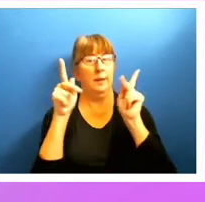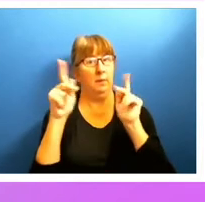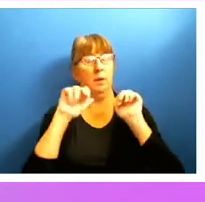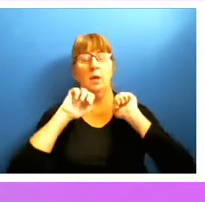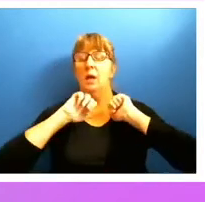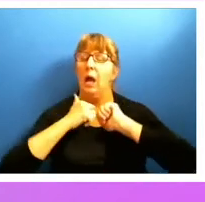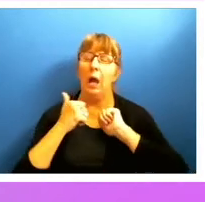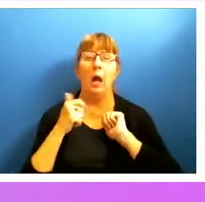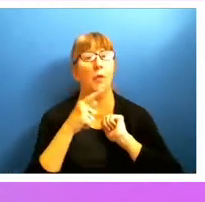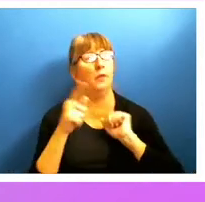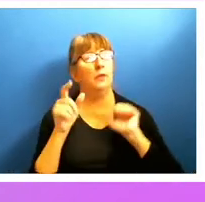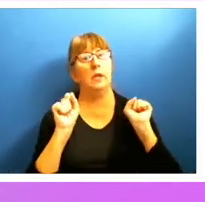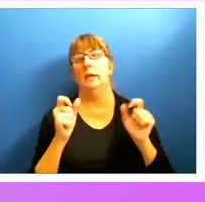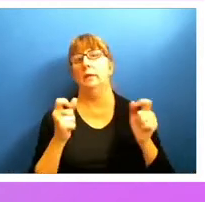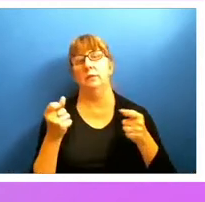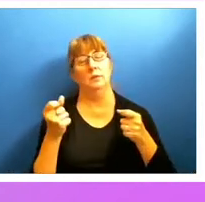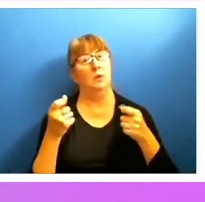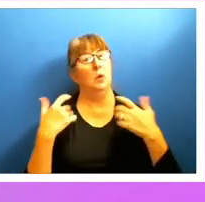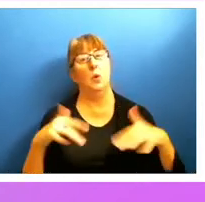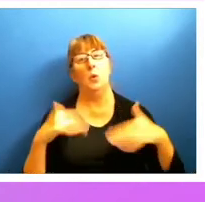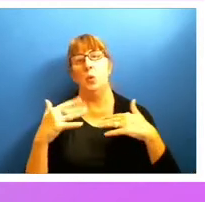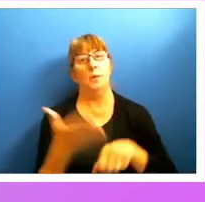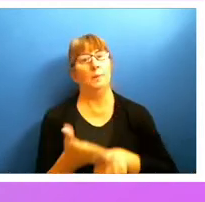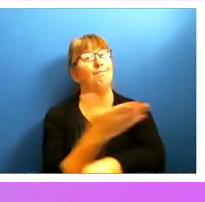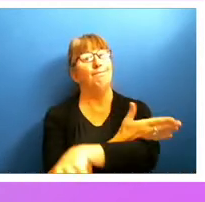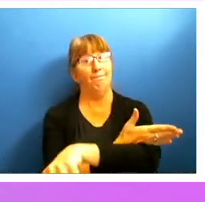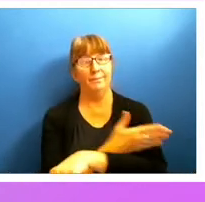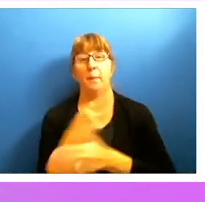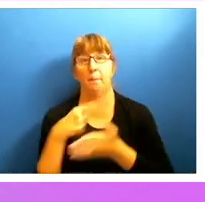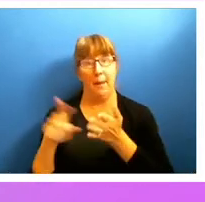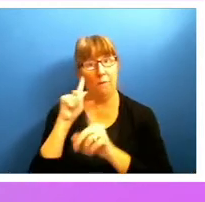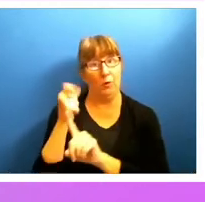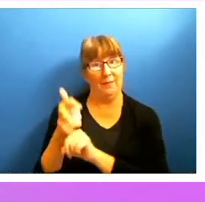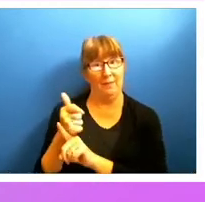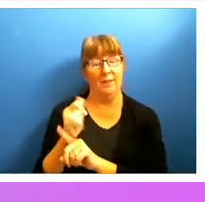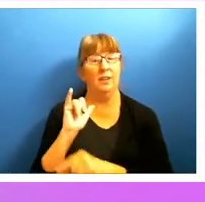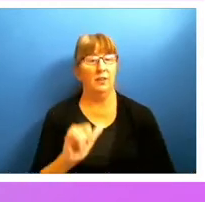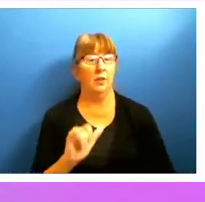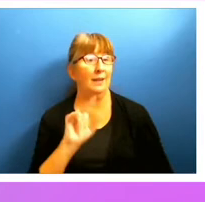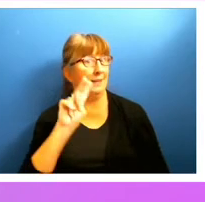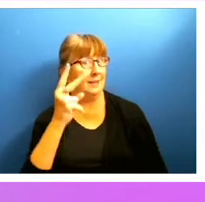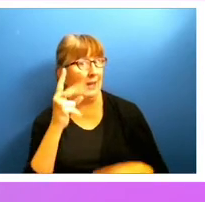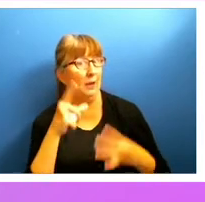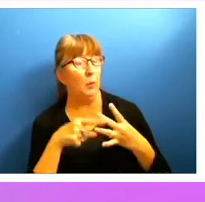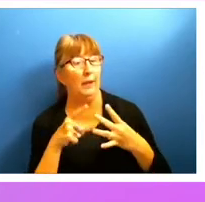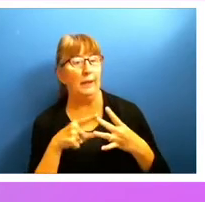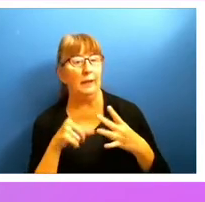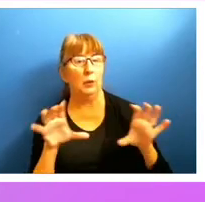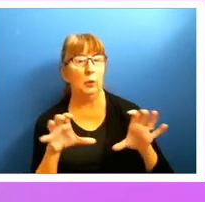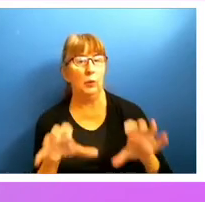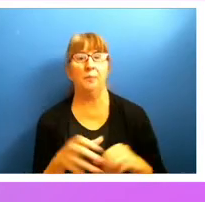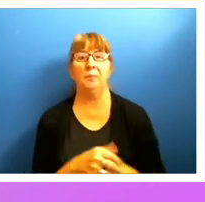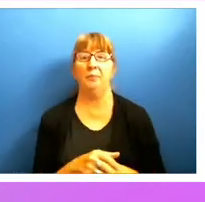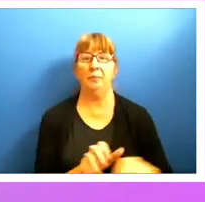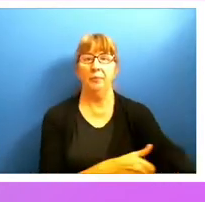makes a big difference and how it actually pays for itself. So that's the second way to do it. Let's talk about the